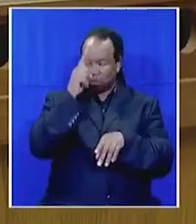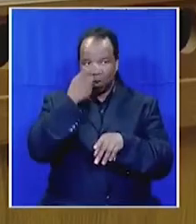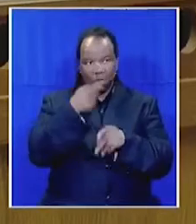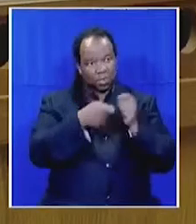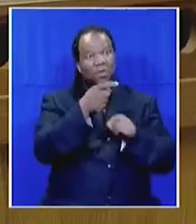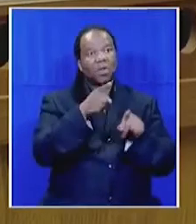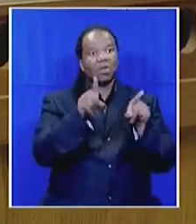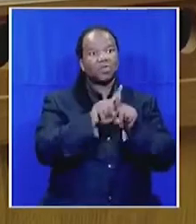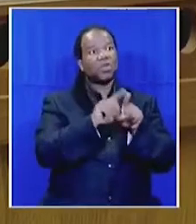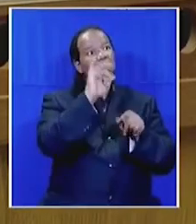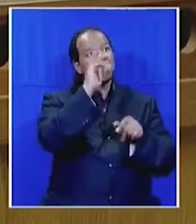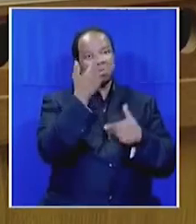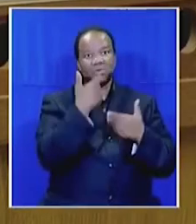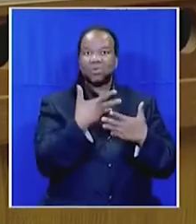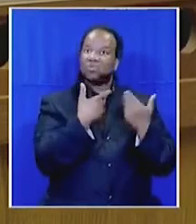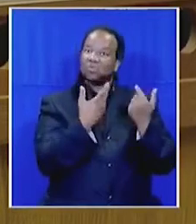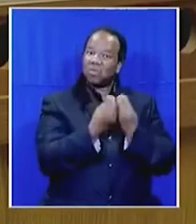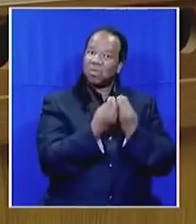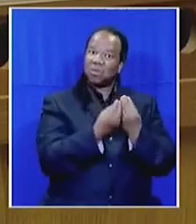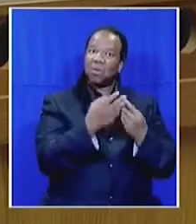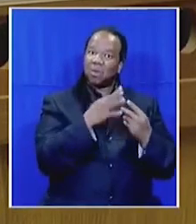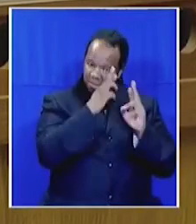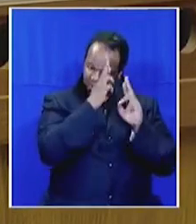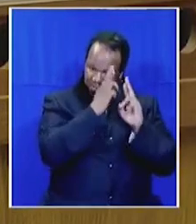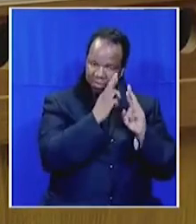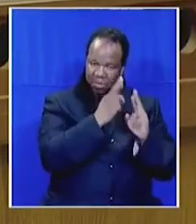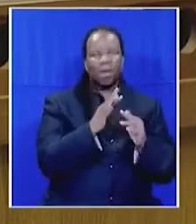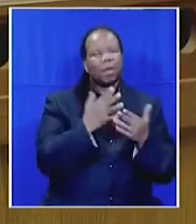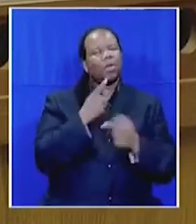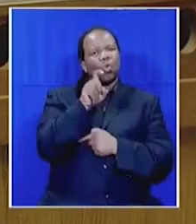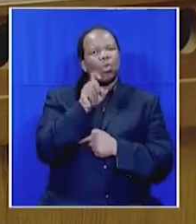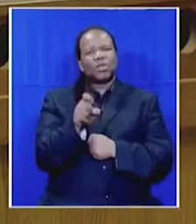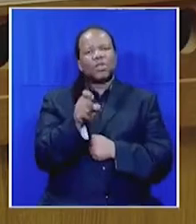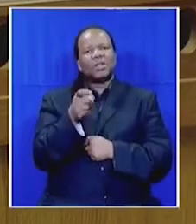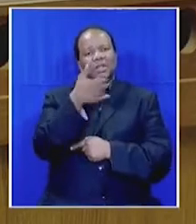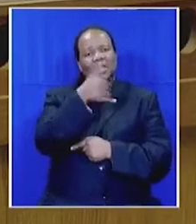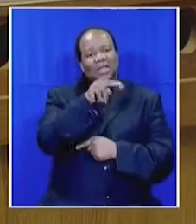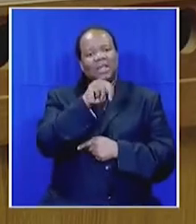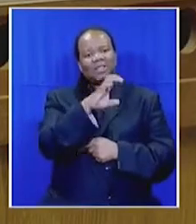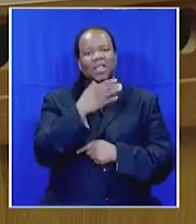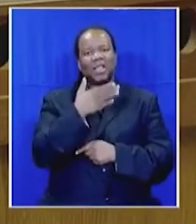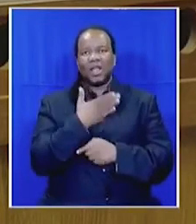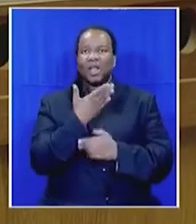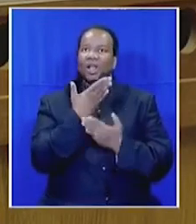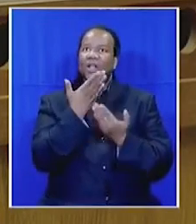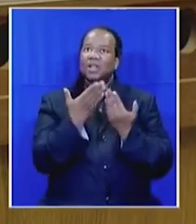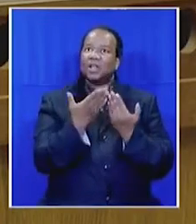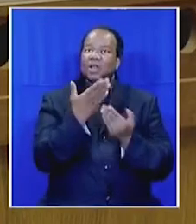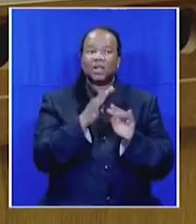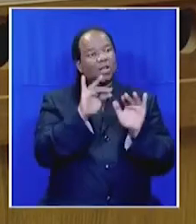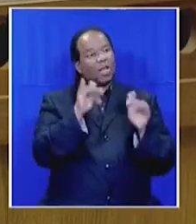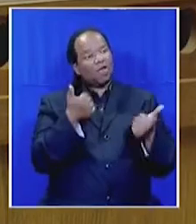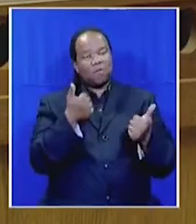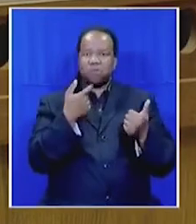How can it be, honourable members, that an organisation that produced the likes of Oliver Tambo,